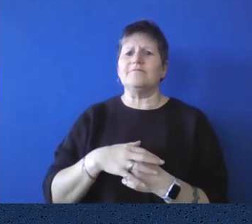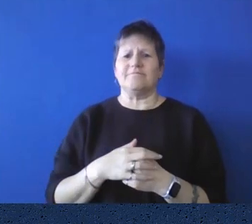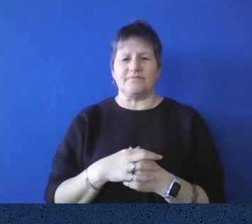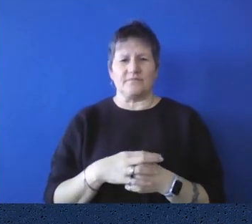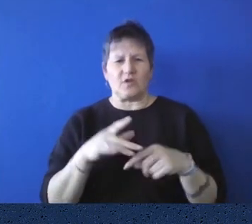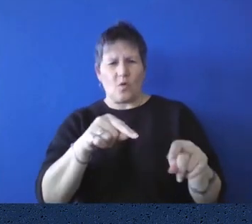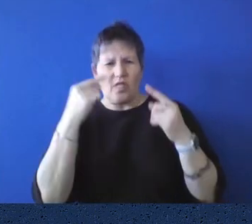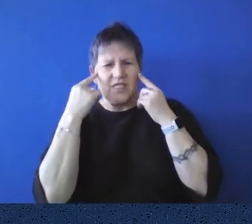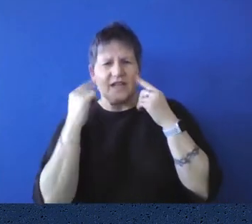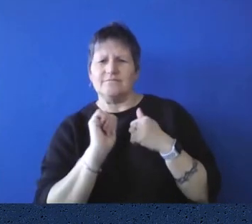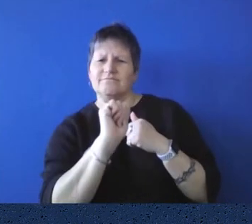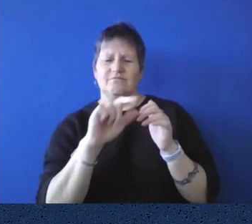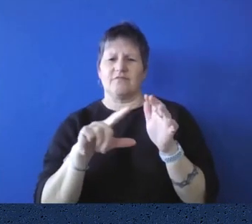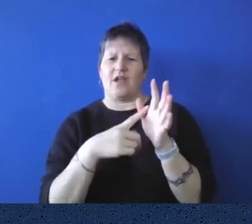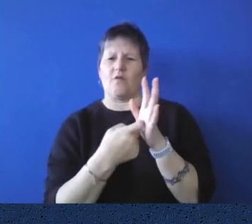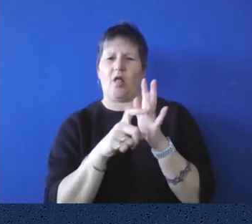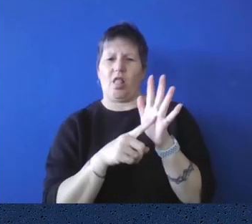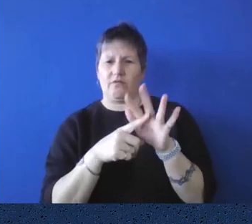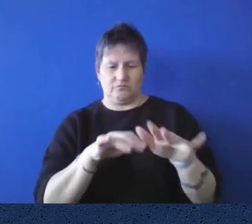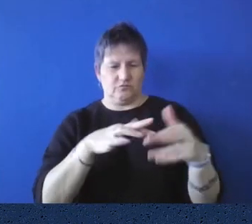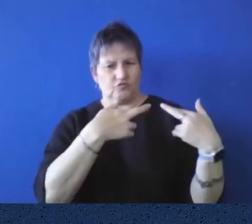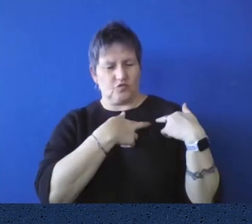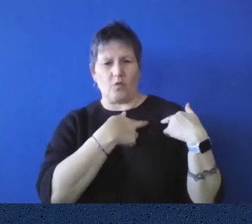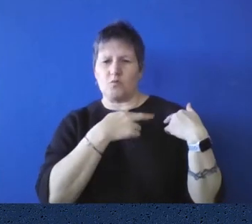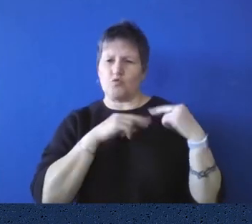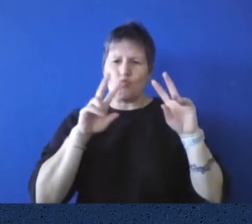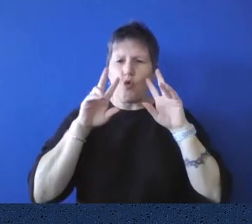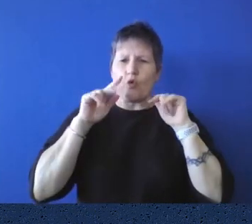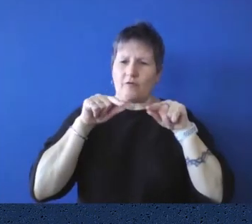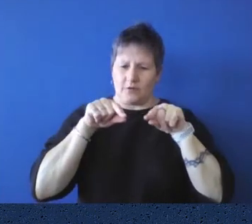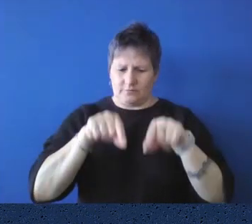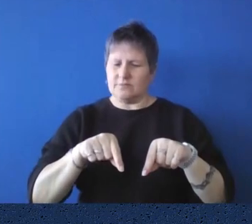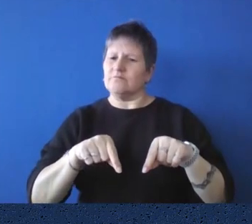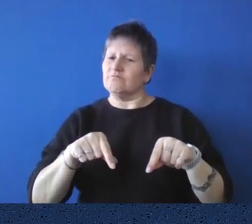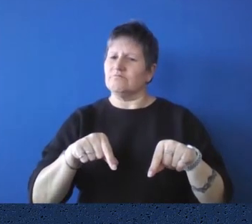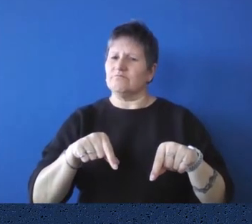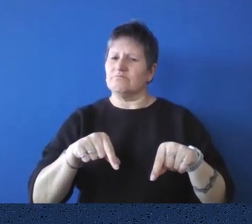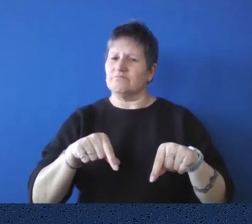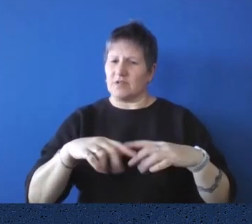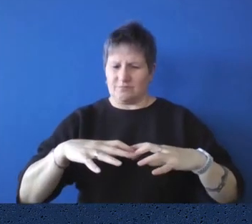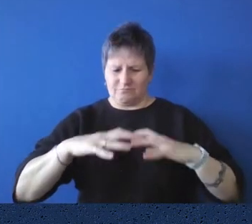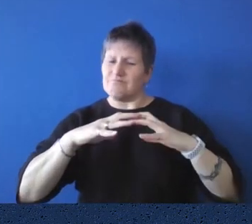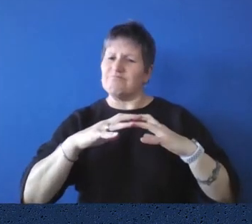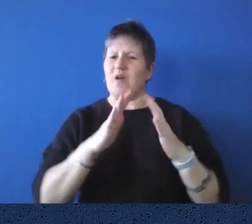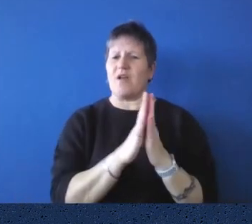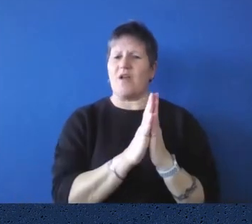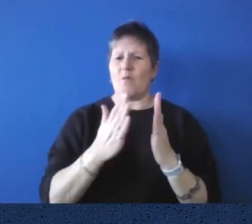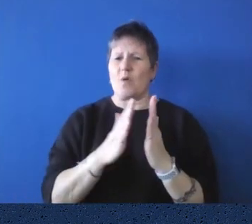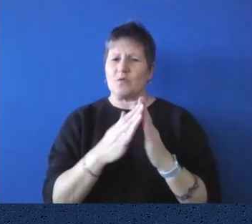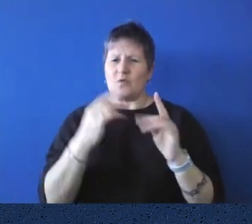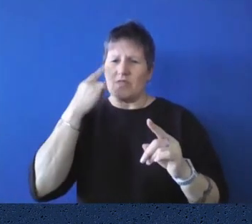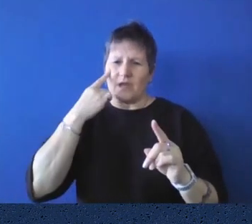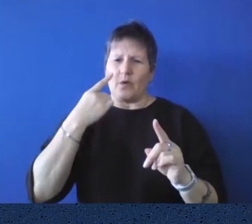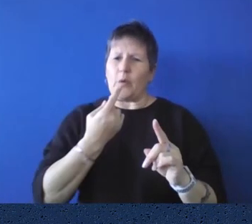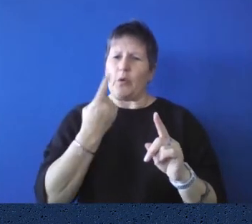in charge of this institution, which has this very long history. Do you think back to all of your predecessors